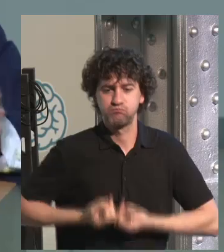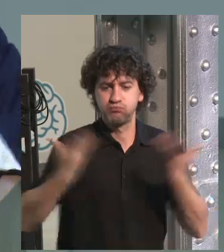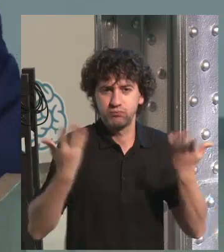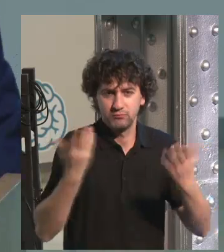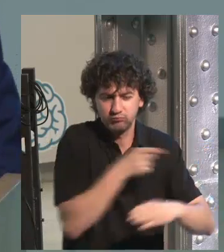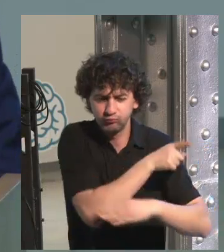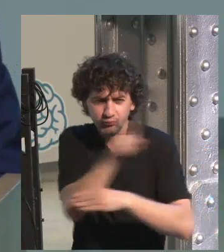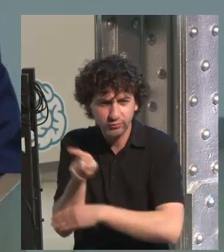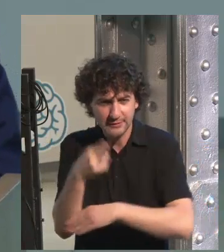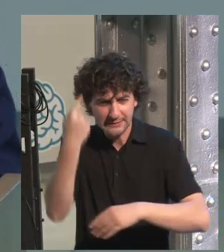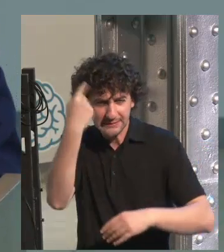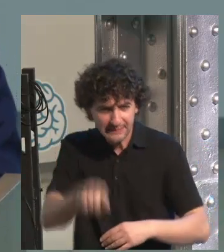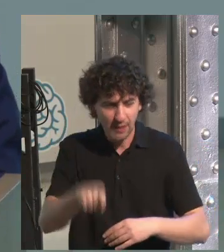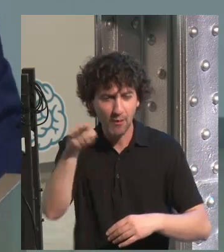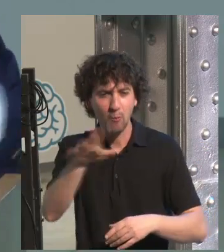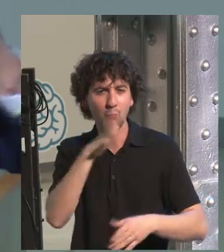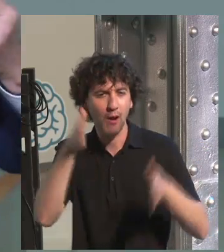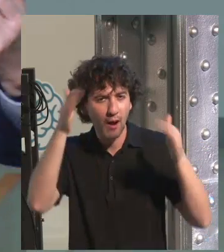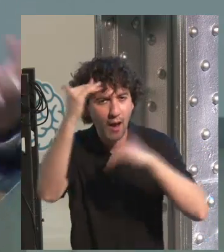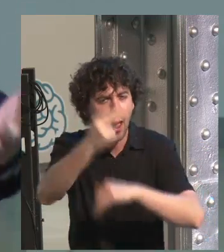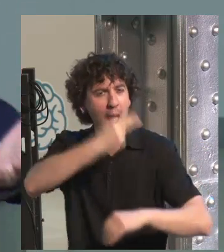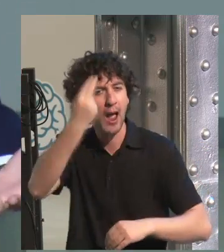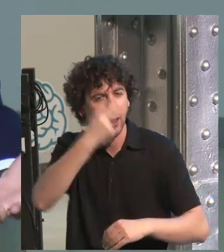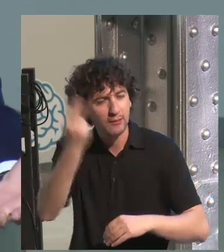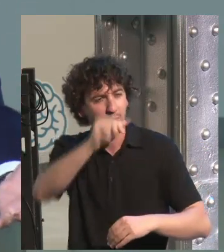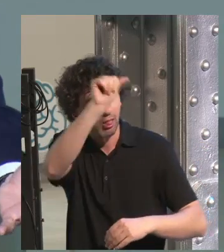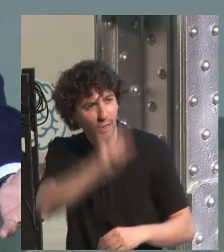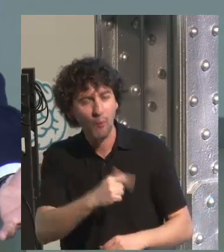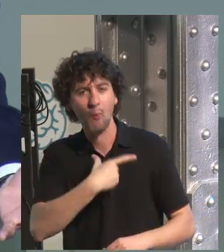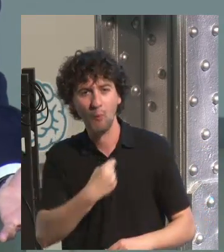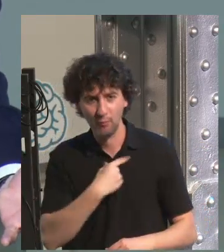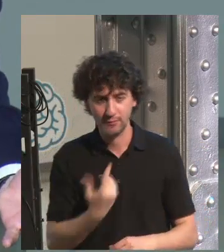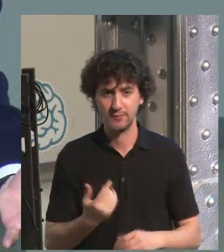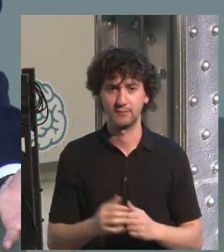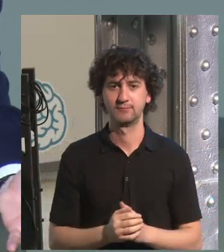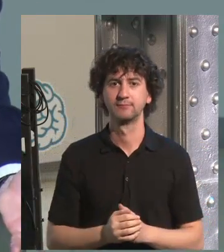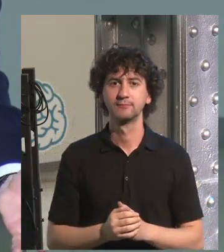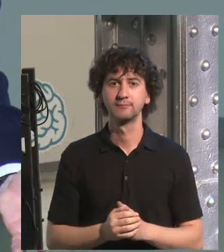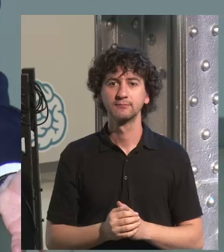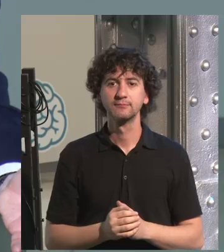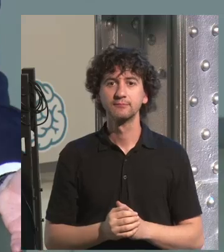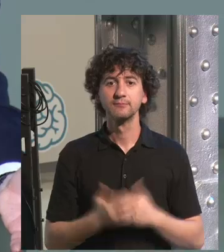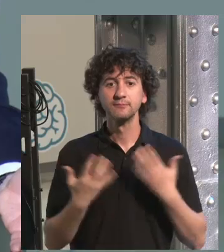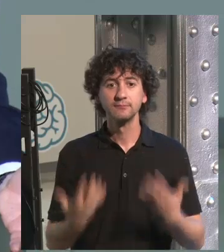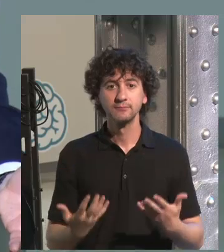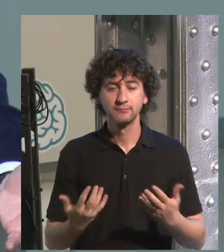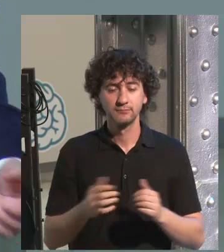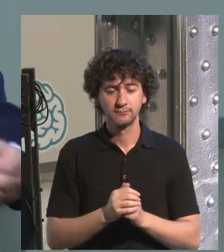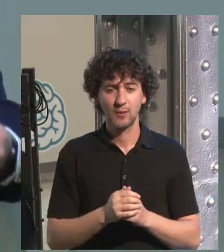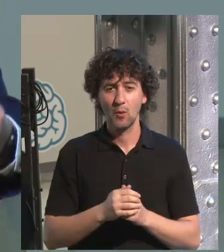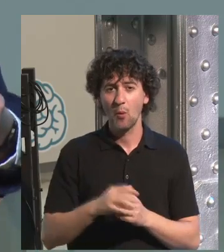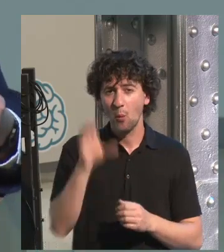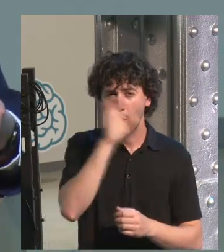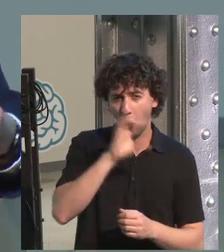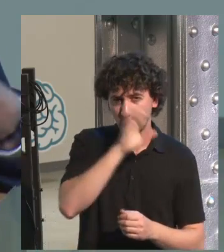your lecture. Because curiosity is what you need as an ingredient for them to remember, to pay attention